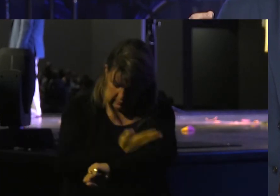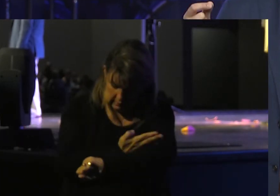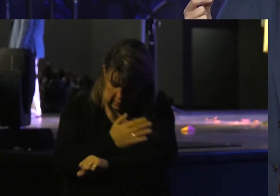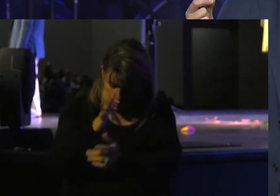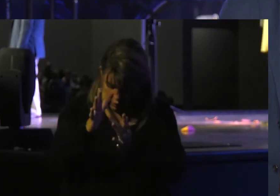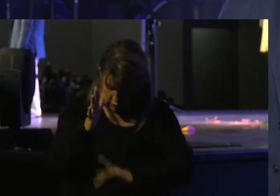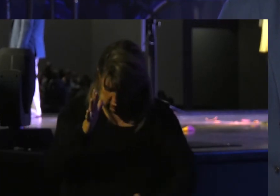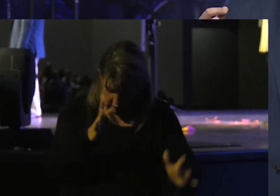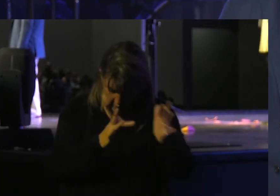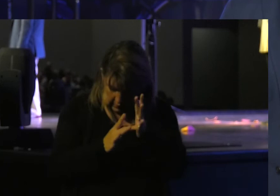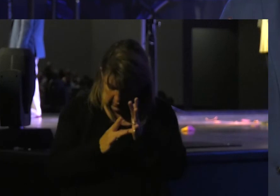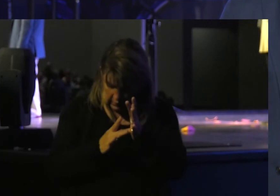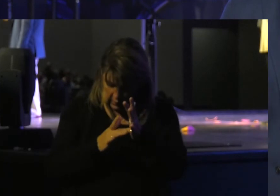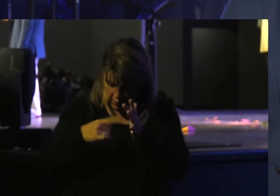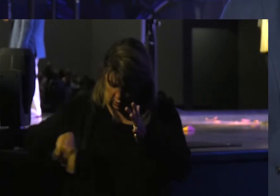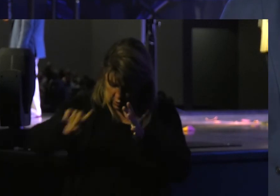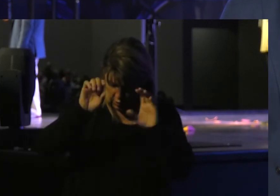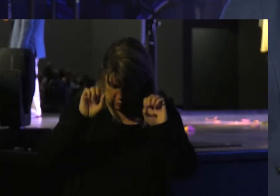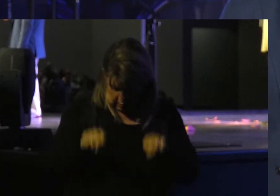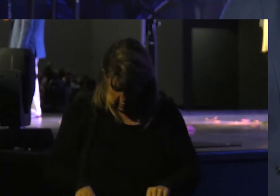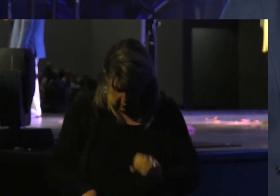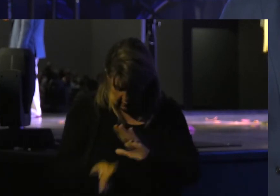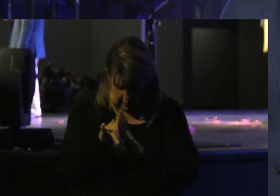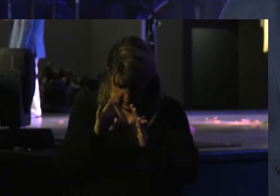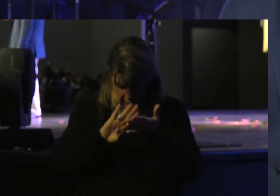That You Might Find Forgiveness